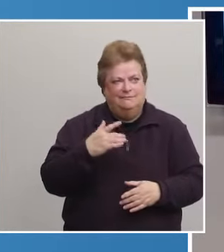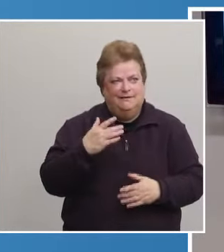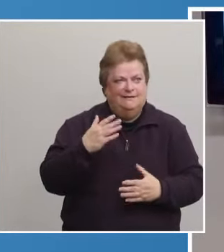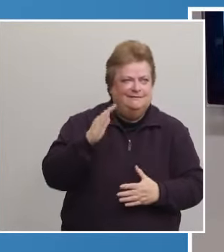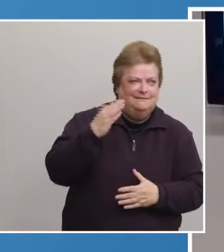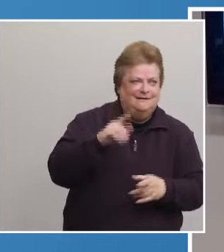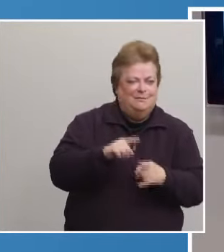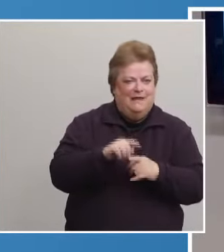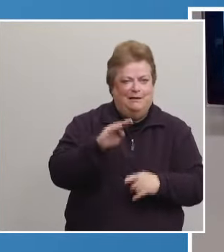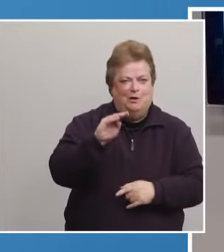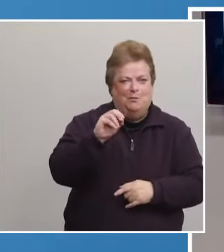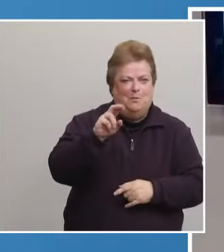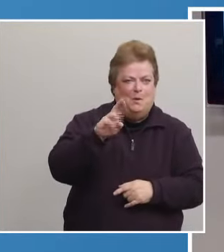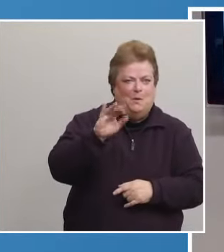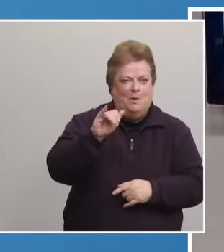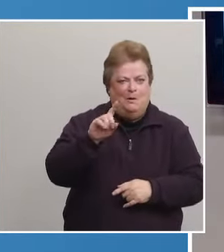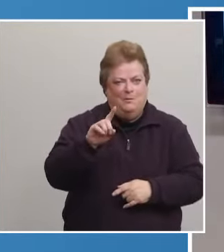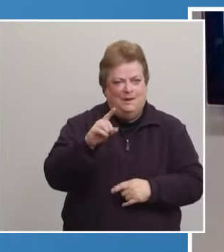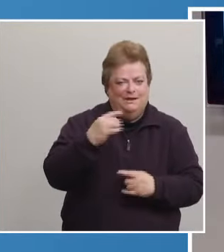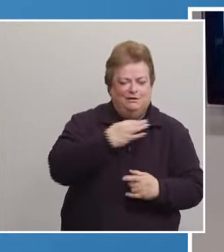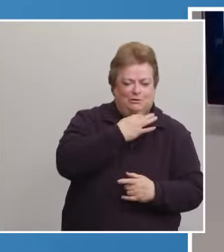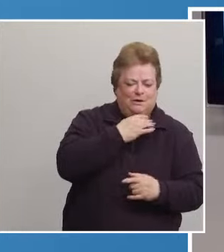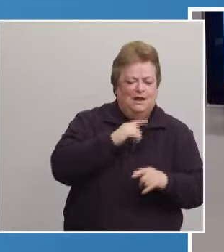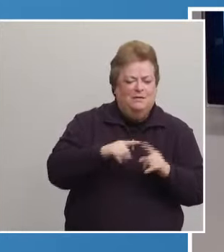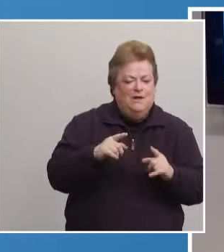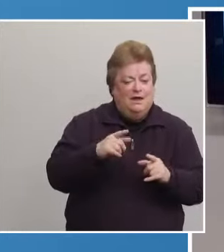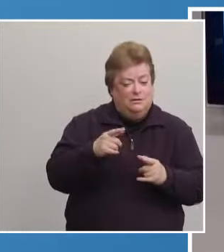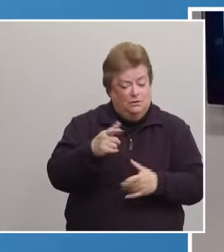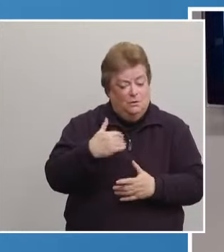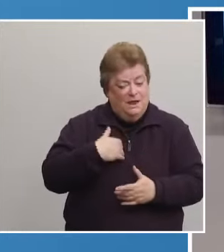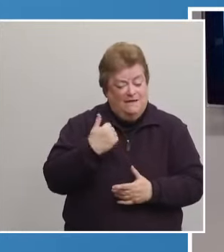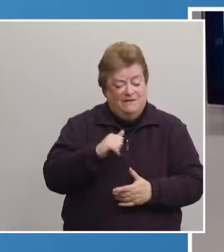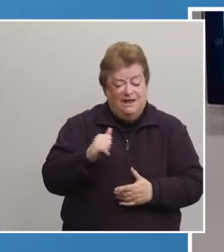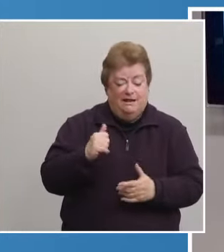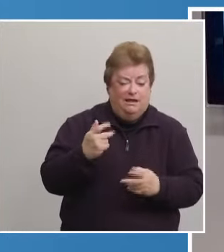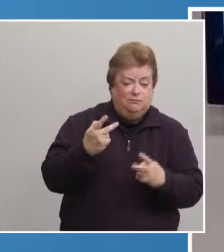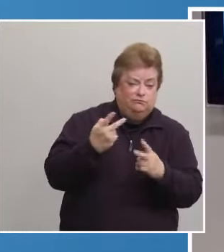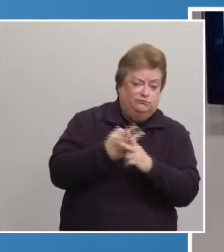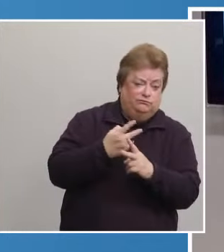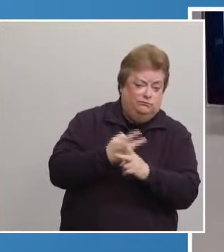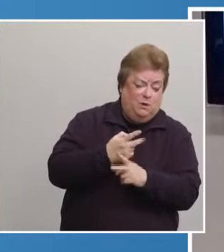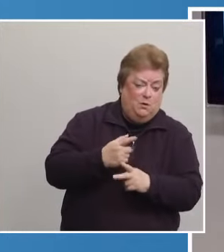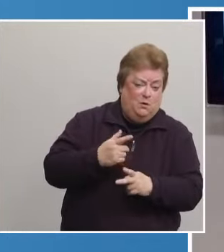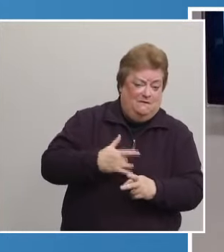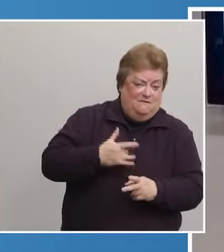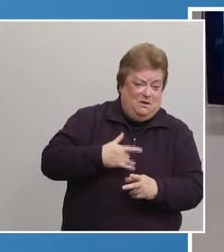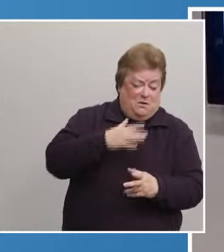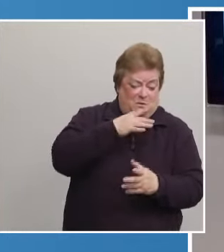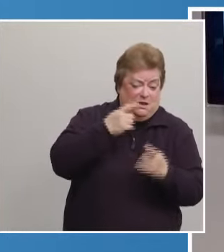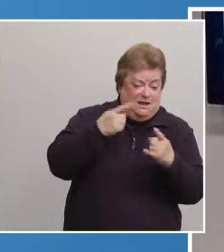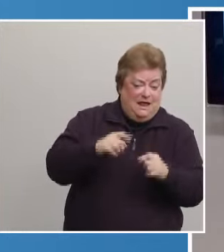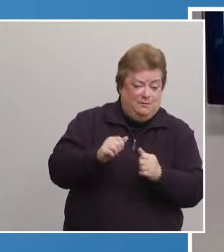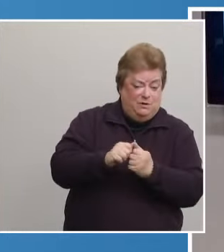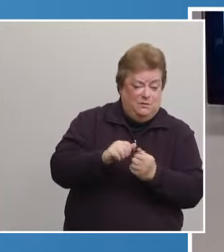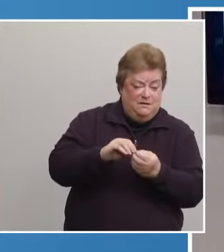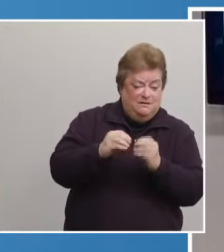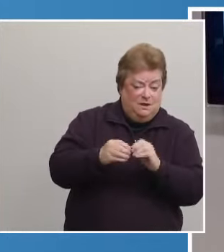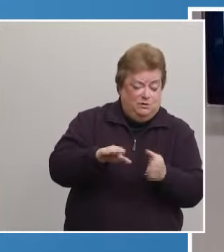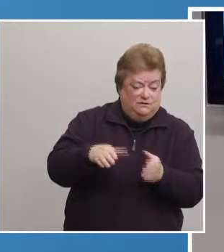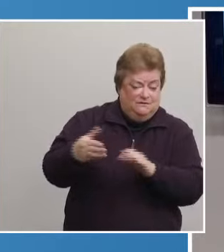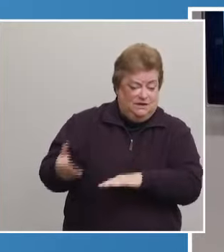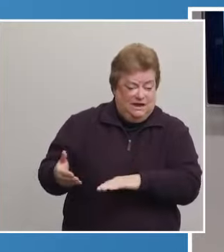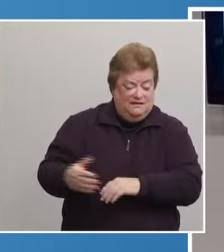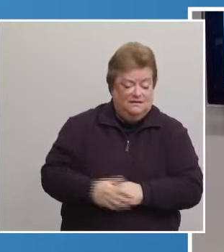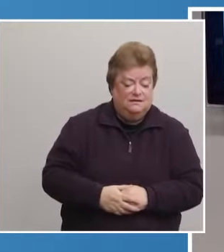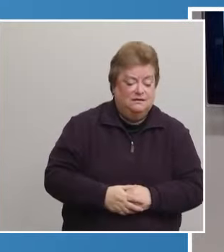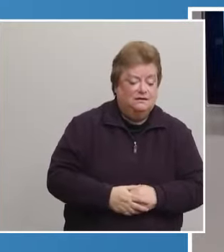expecting that fewer people will die in the coming months because of the vaccine? Yeah, you know, especially as we